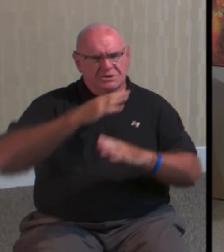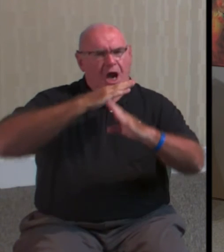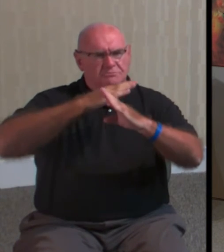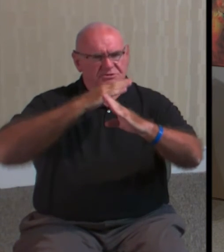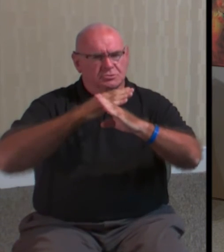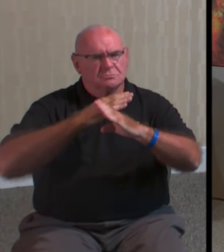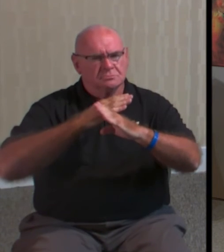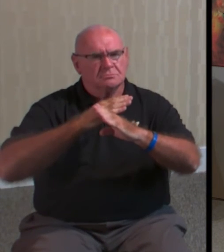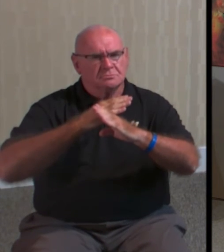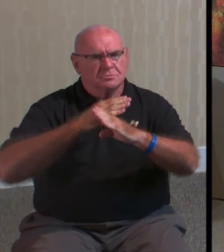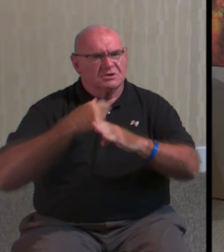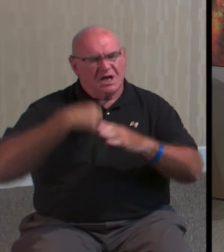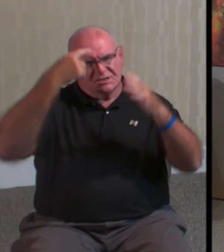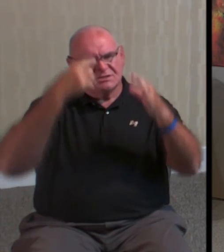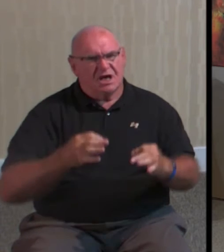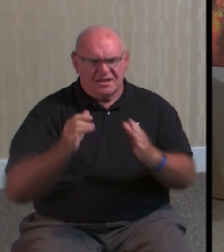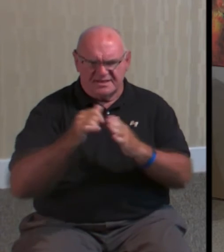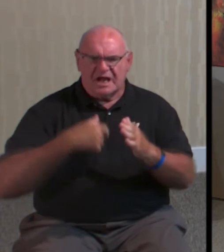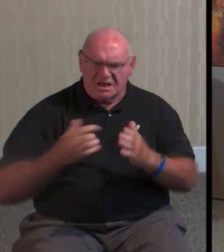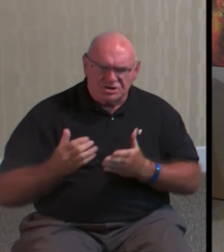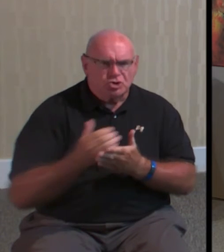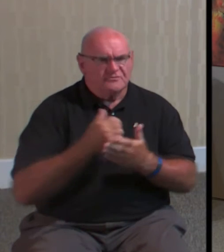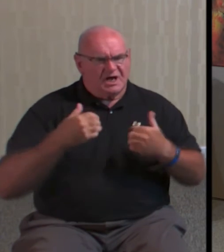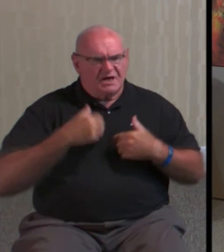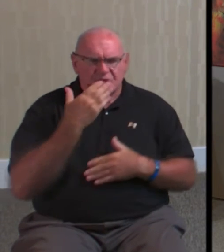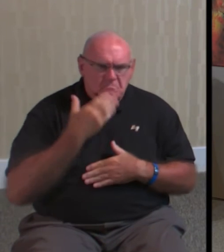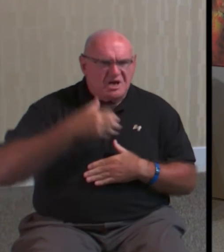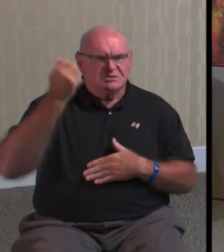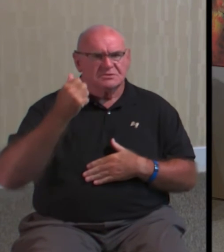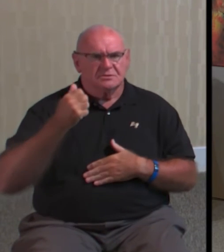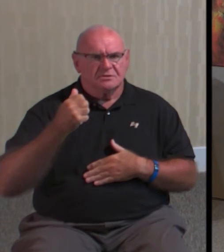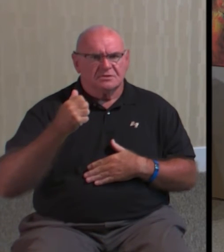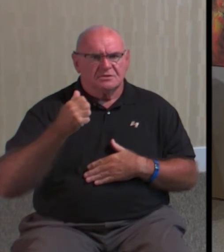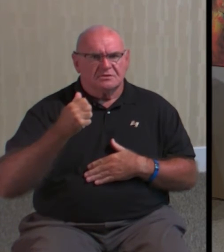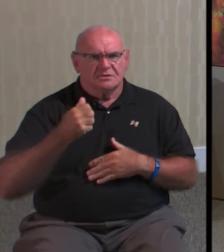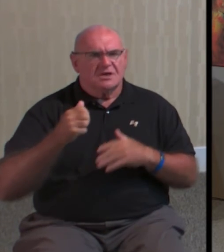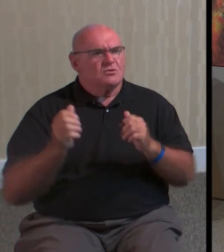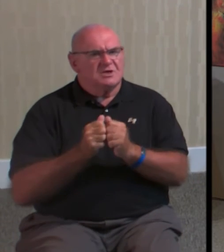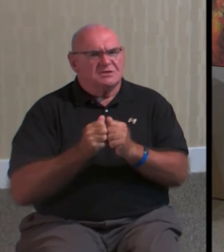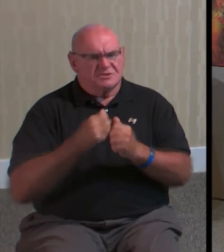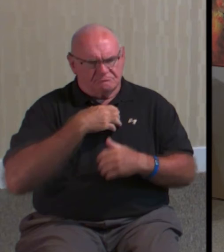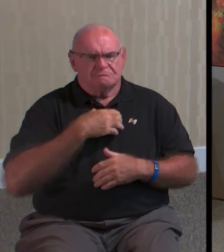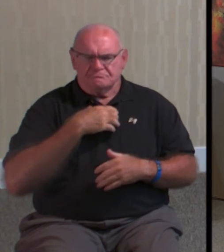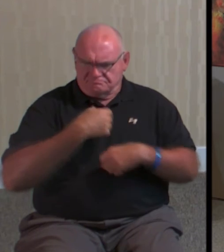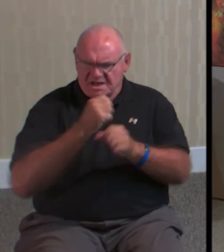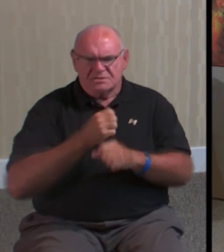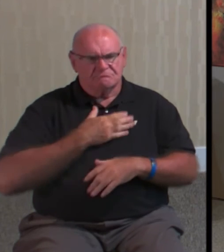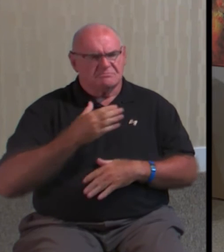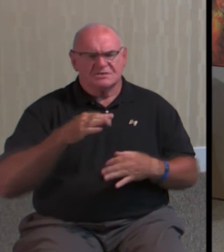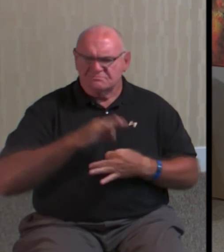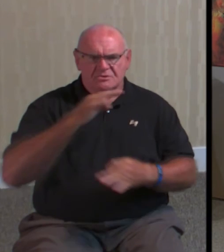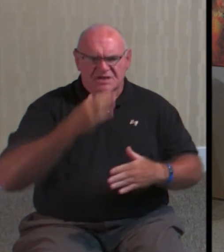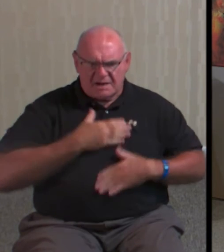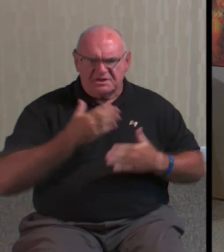I decide that I deserve to have the best that air that delights my spirit and uplifts my heart